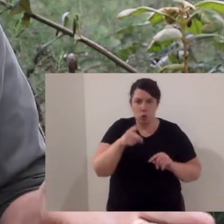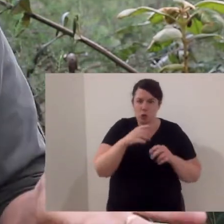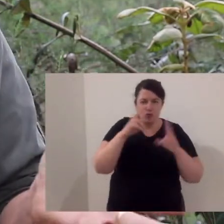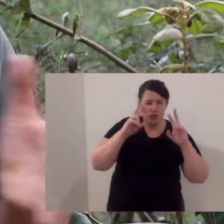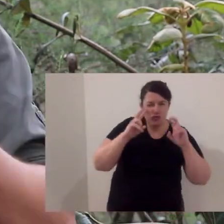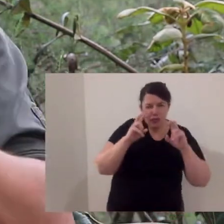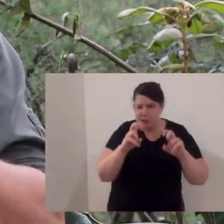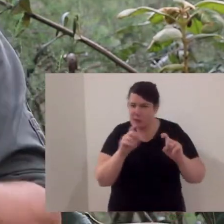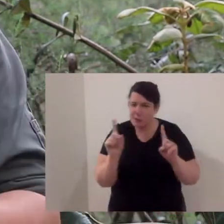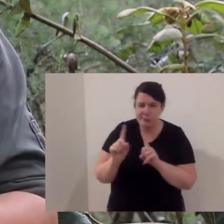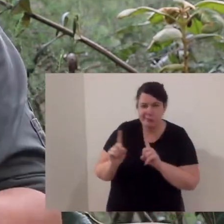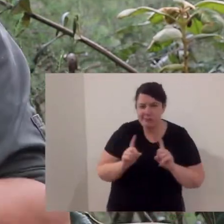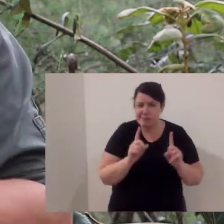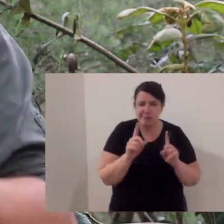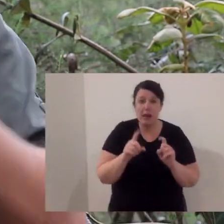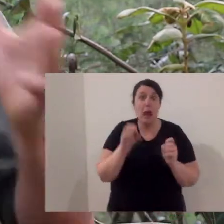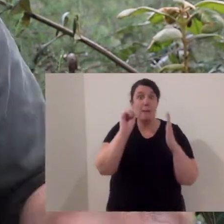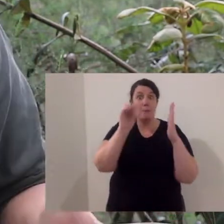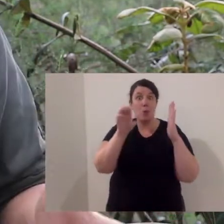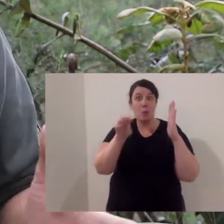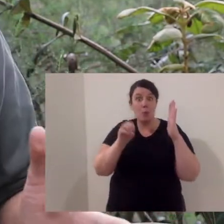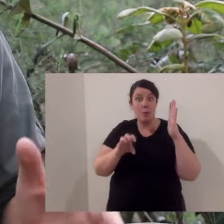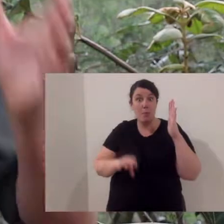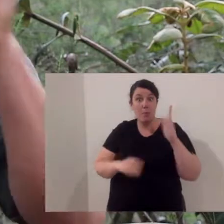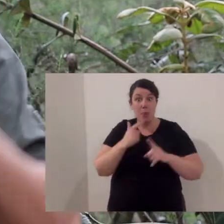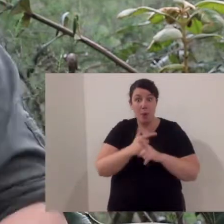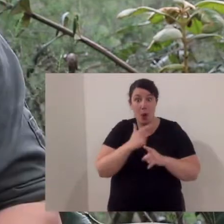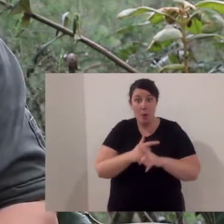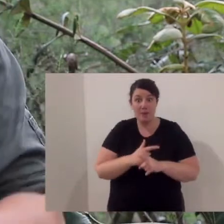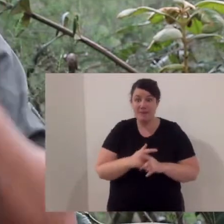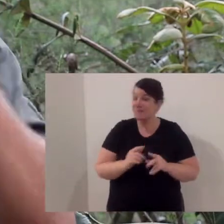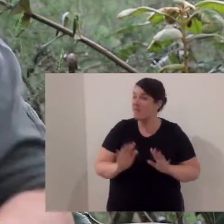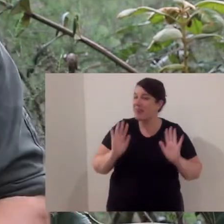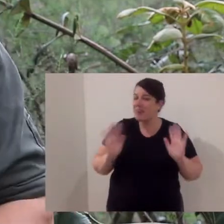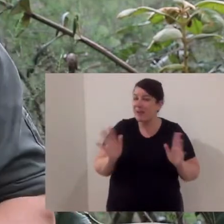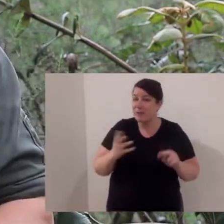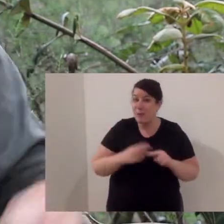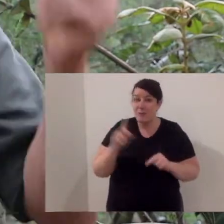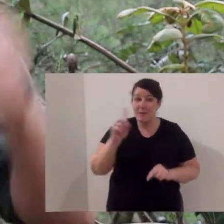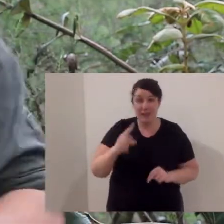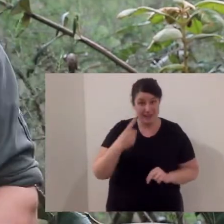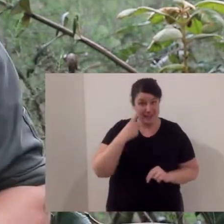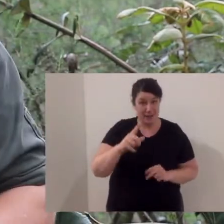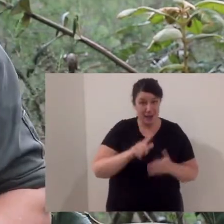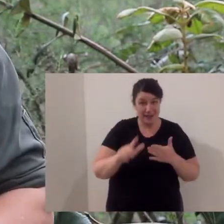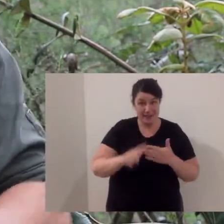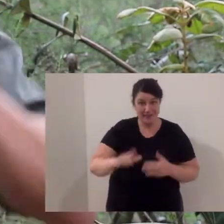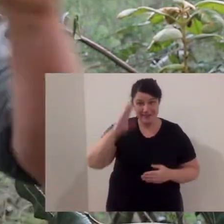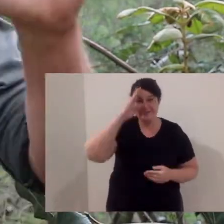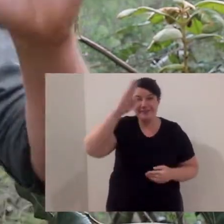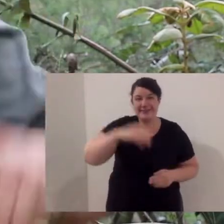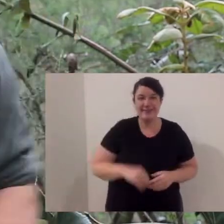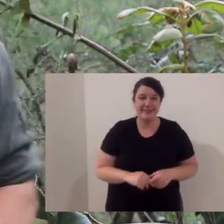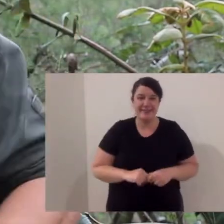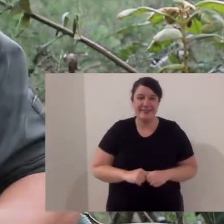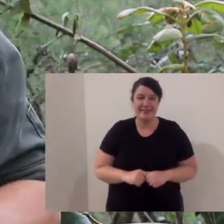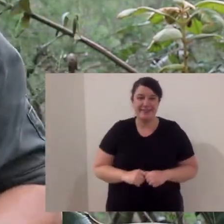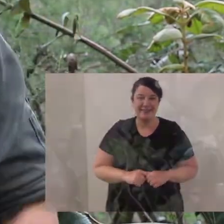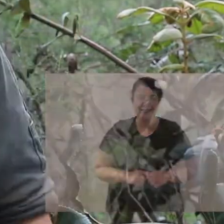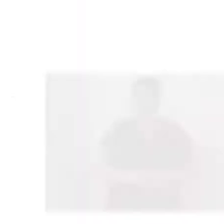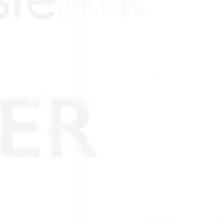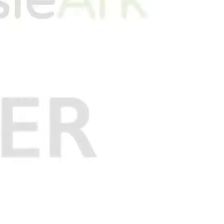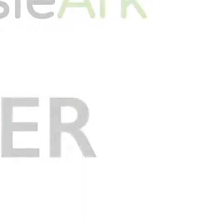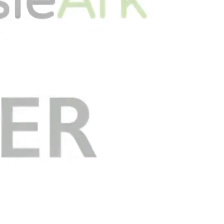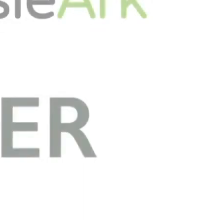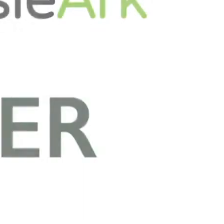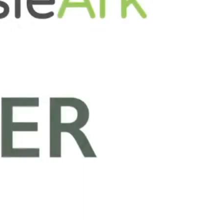than others. Their coloration varies just slightly. Look into it. Do your research. Put it in the comments. That's all for today. See you